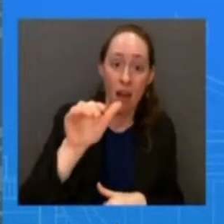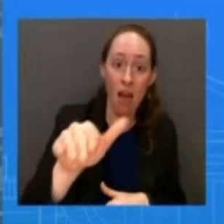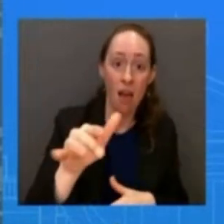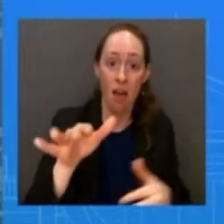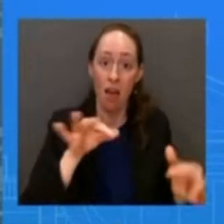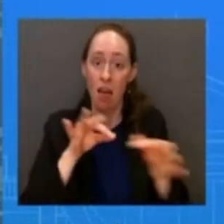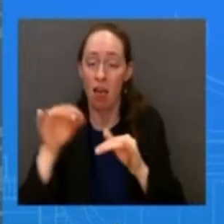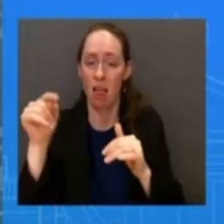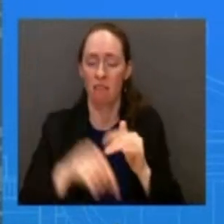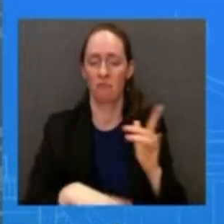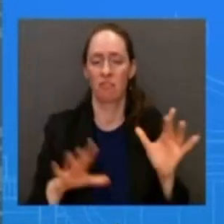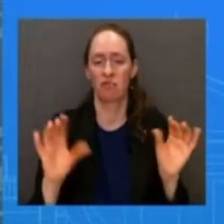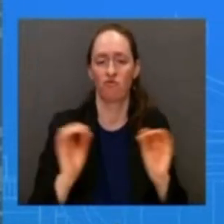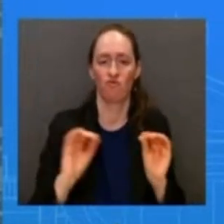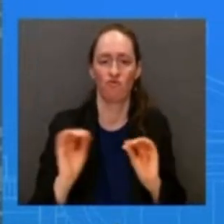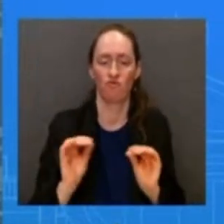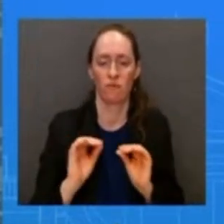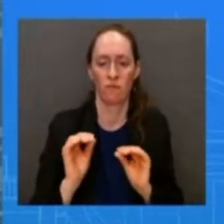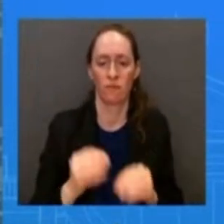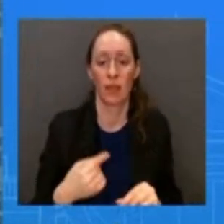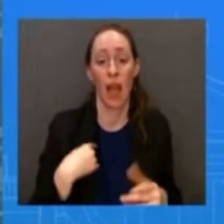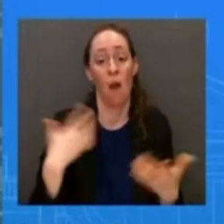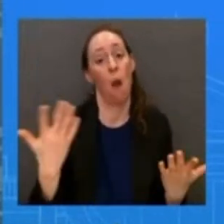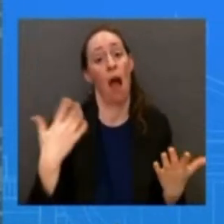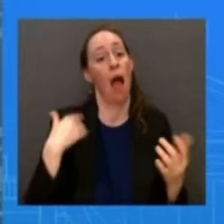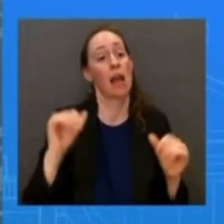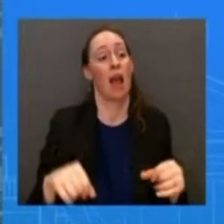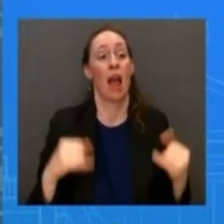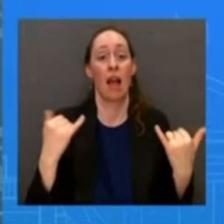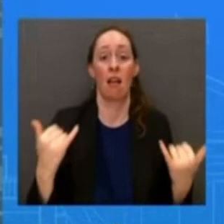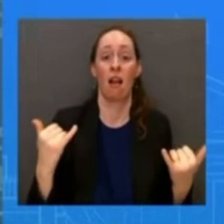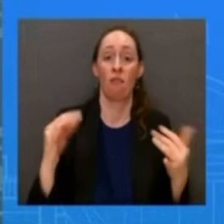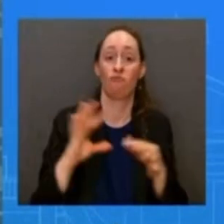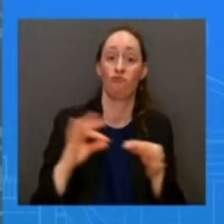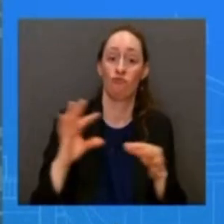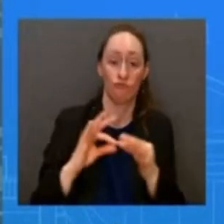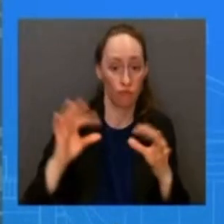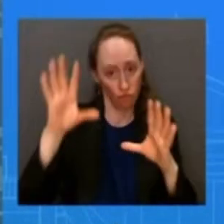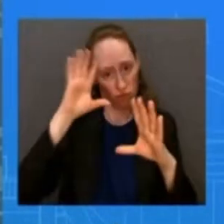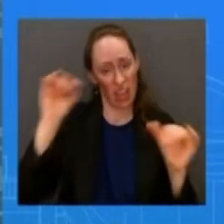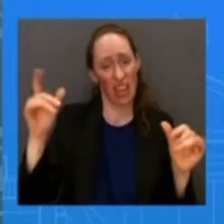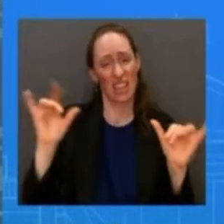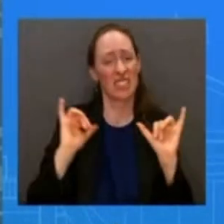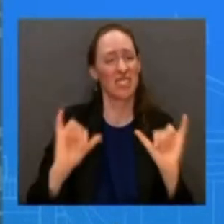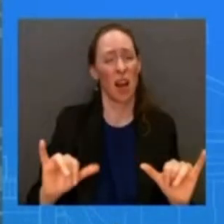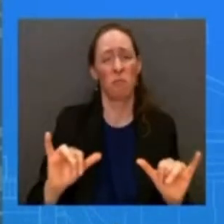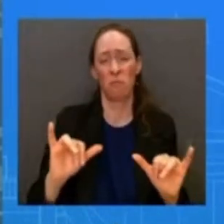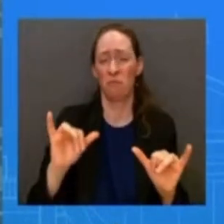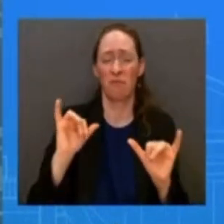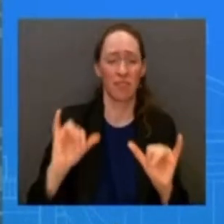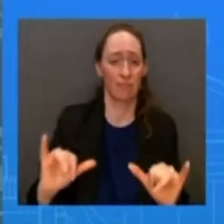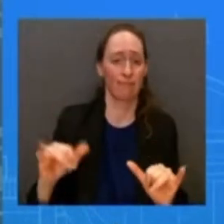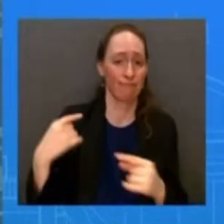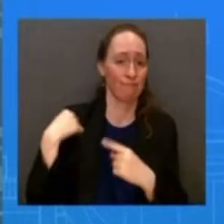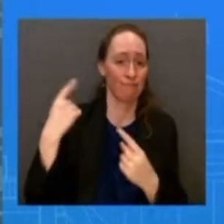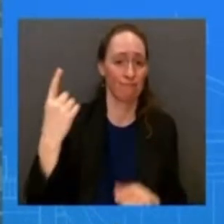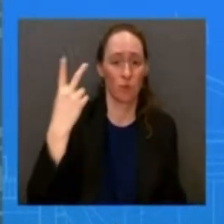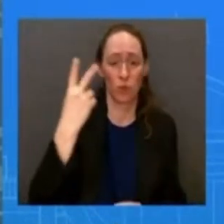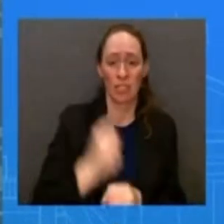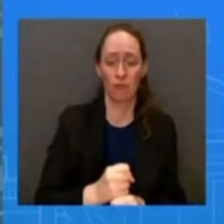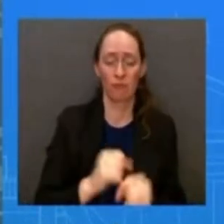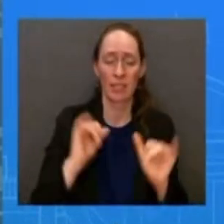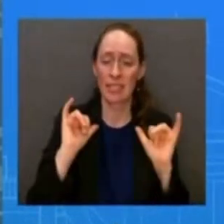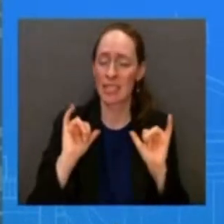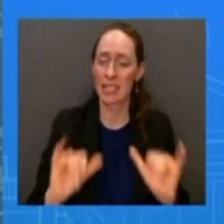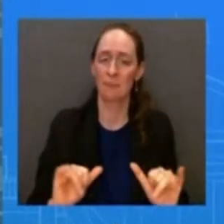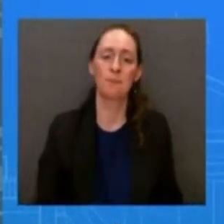is not uncommon it is not unusual he has said it for the last two years uh and i'll just leave it there okay on the train